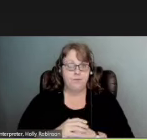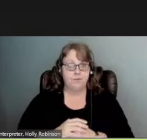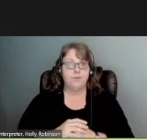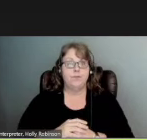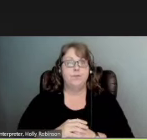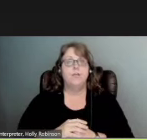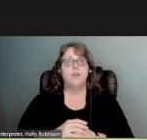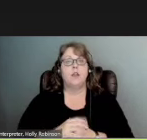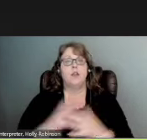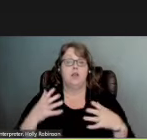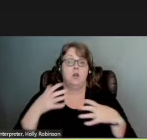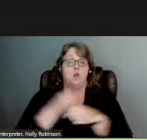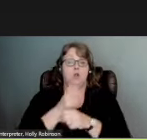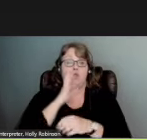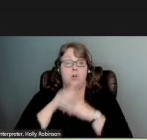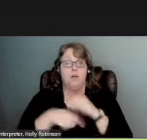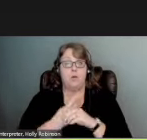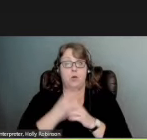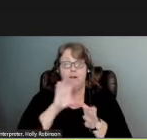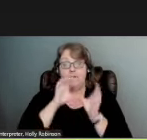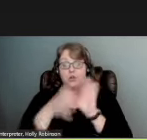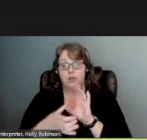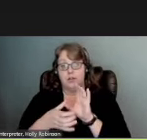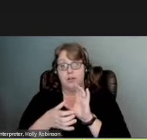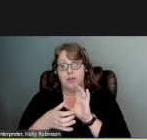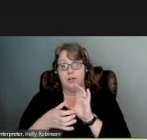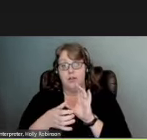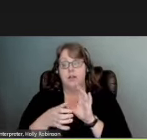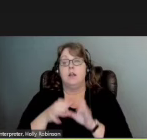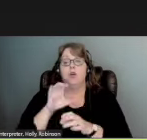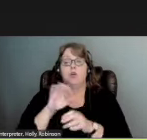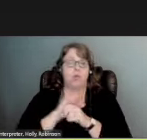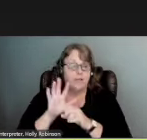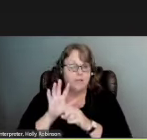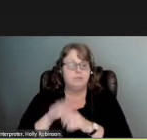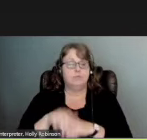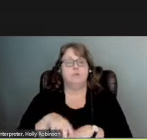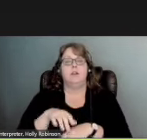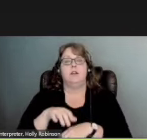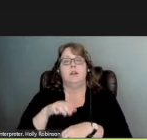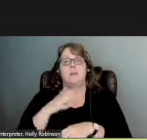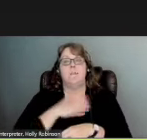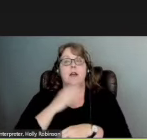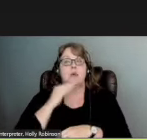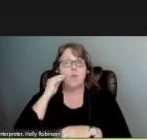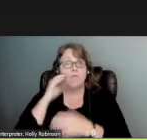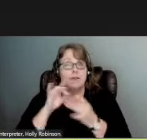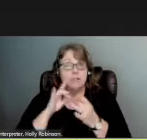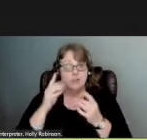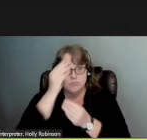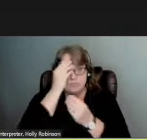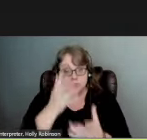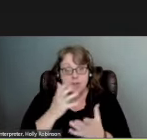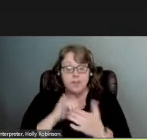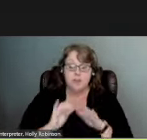So to conclude and talk about the convergence of atmospheric water capture and COVID-19, my take home message to you is that while we face